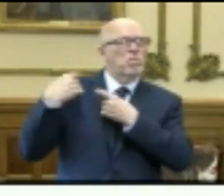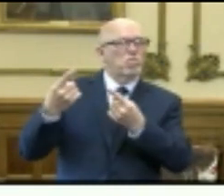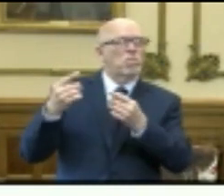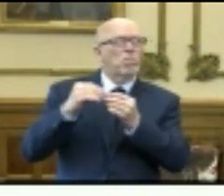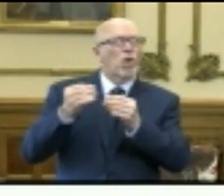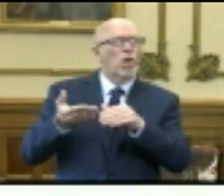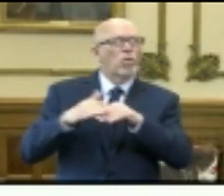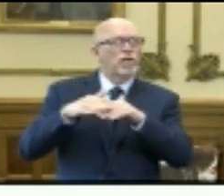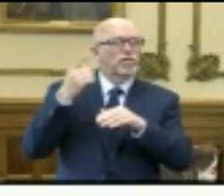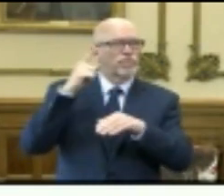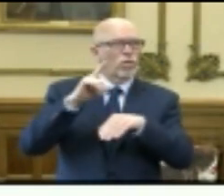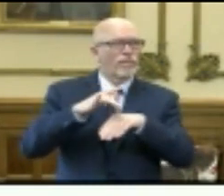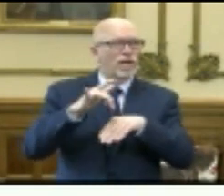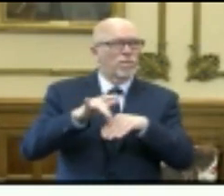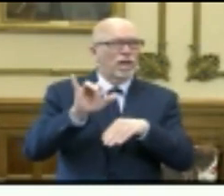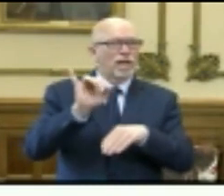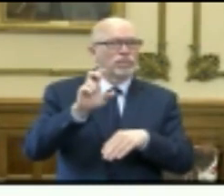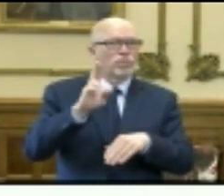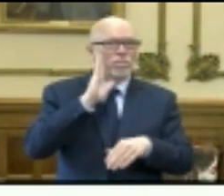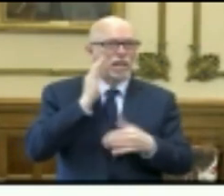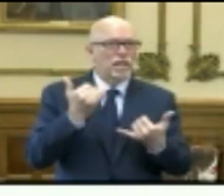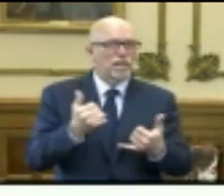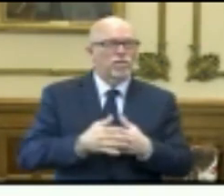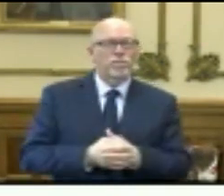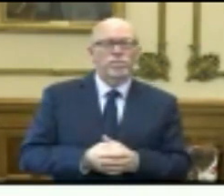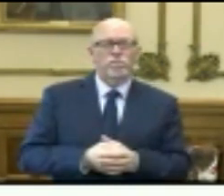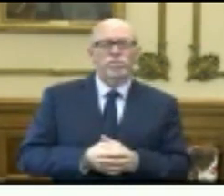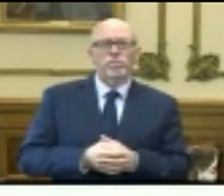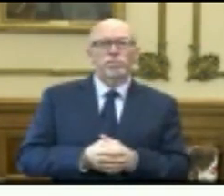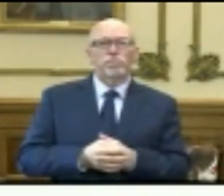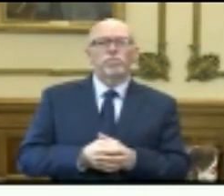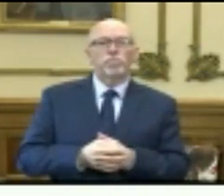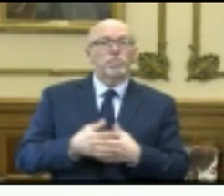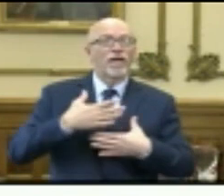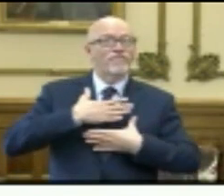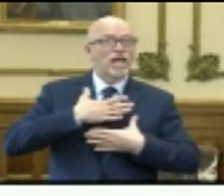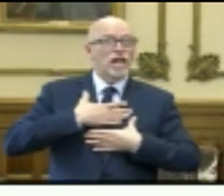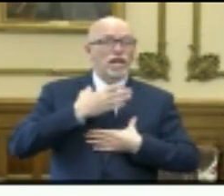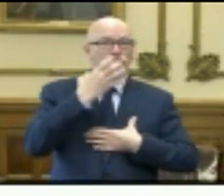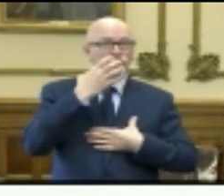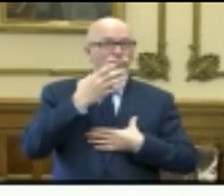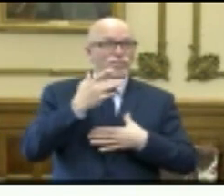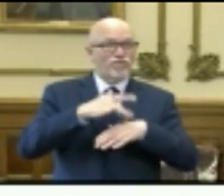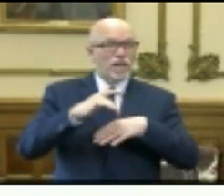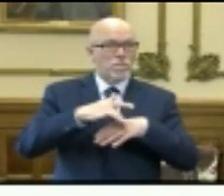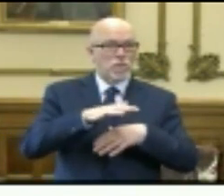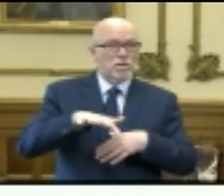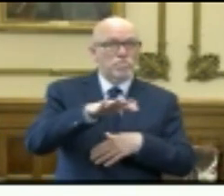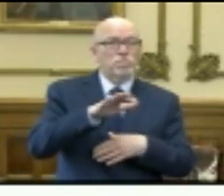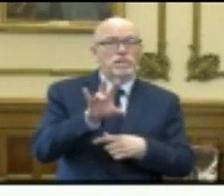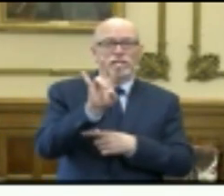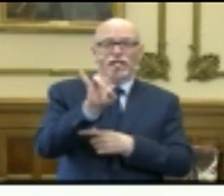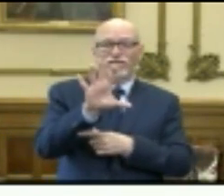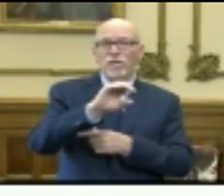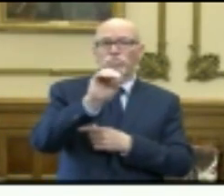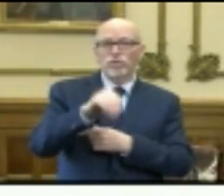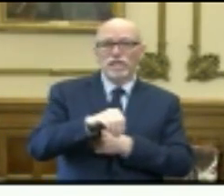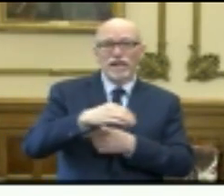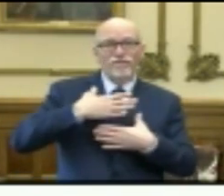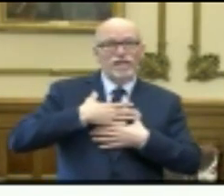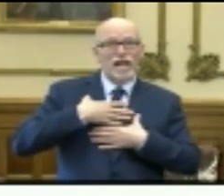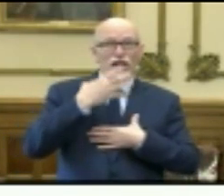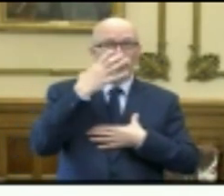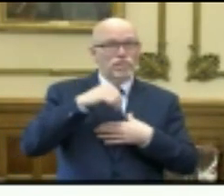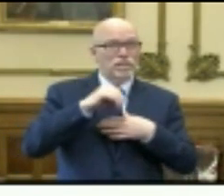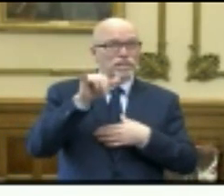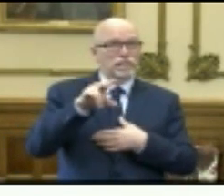for our availability of ICU beds. When we look at ventilator availability, we can see that about 75 percent of our ventilators